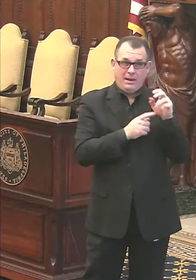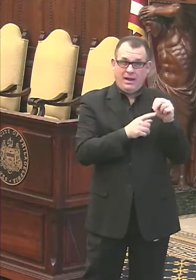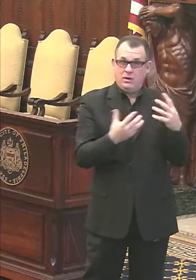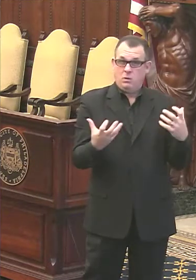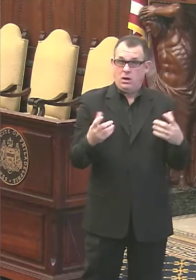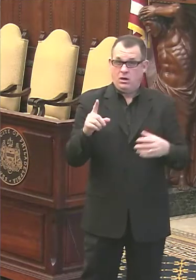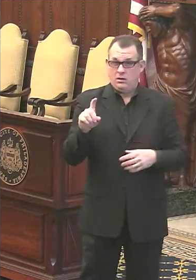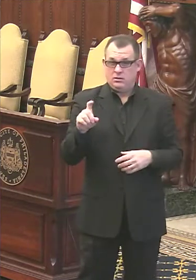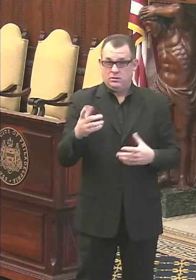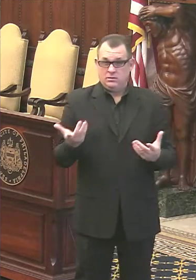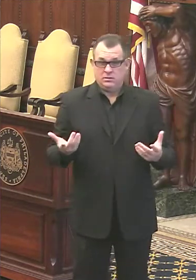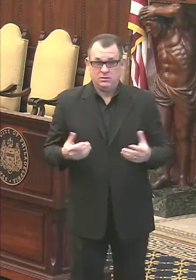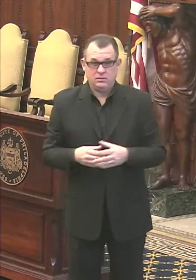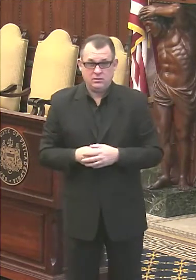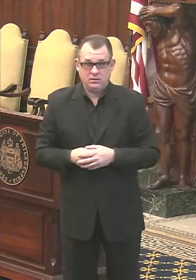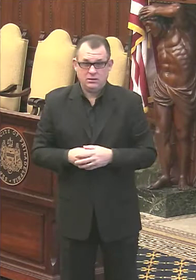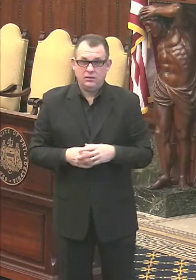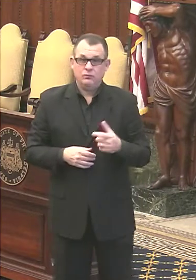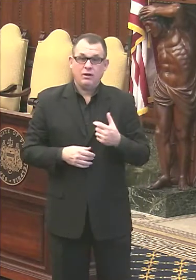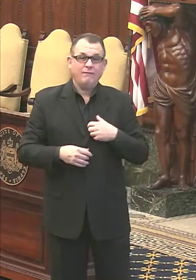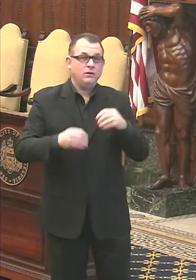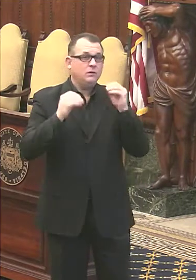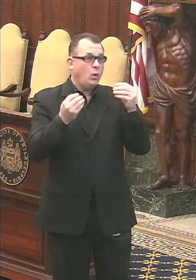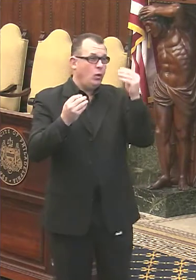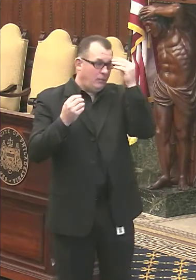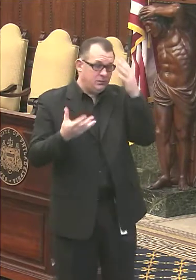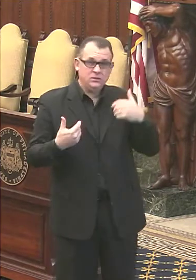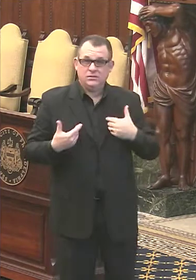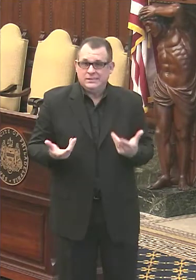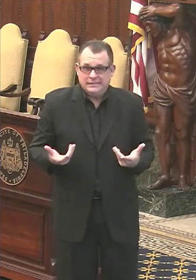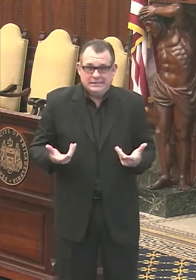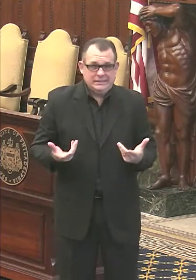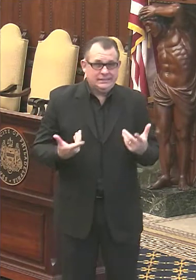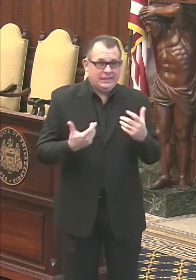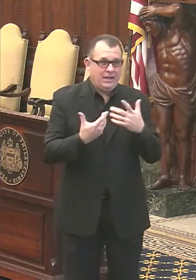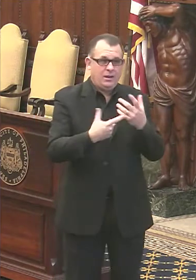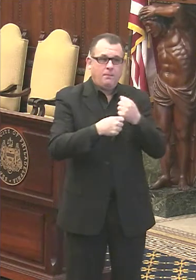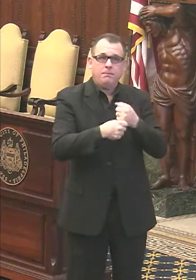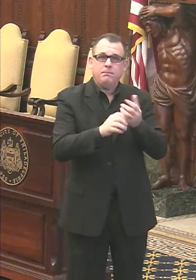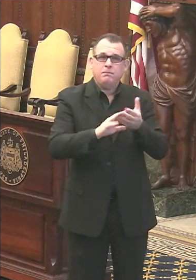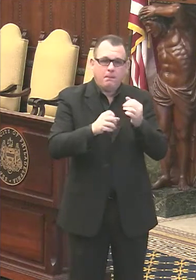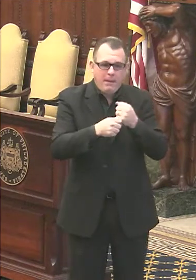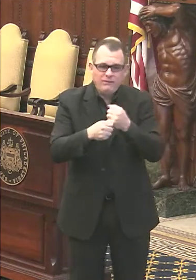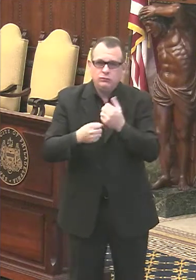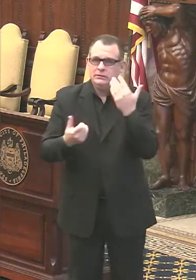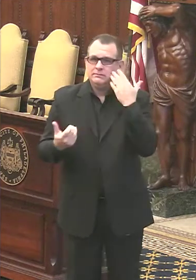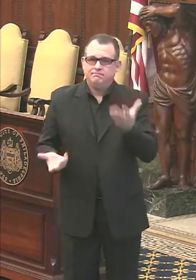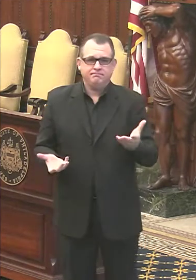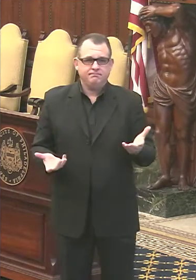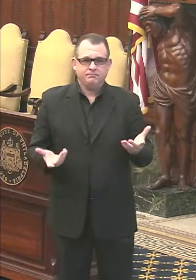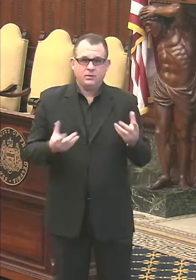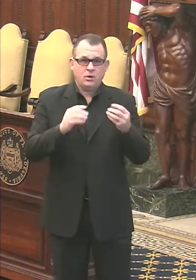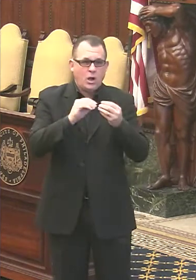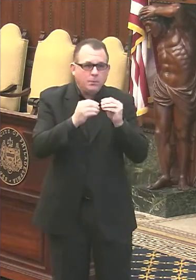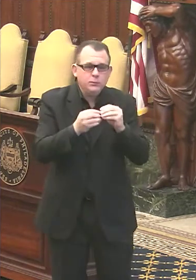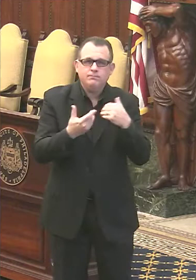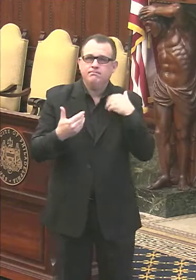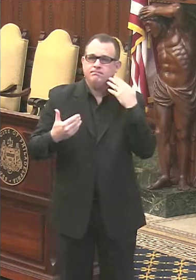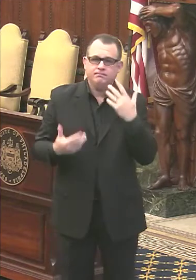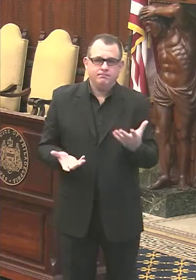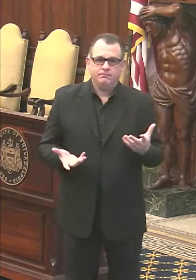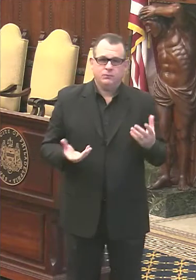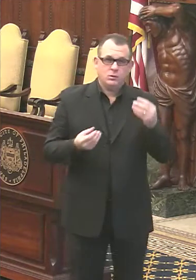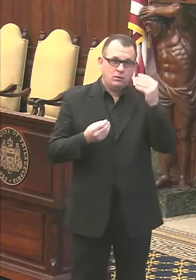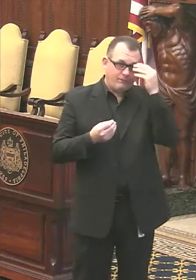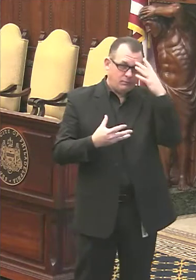We've been given no information about the actual production process. And in their production numbers, the only information we get is what